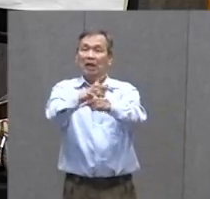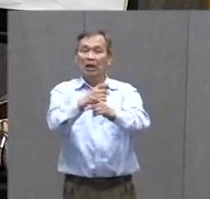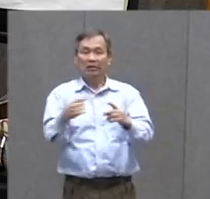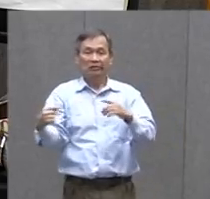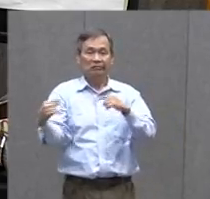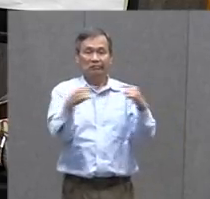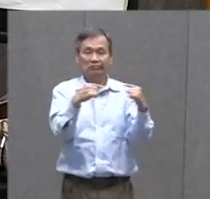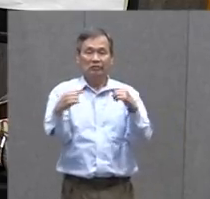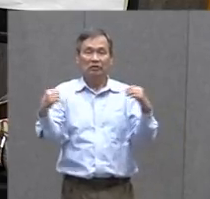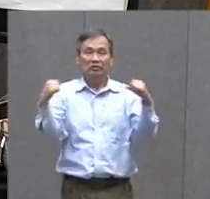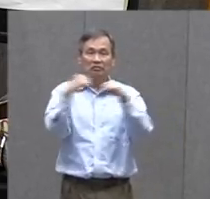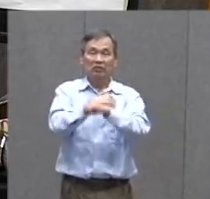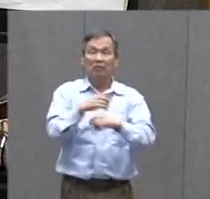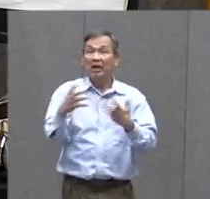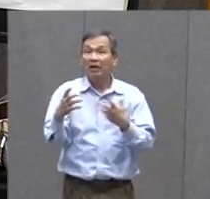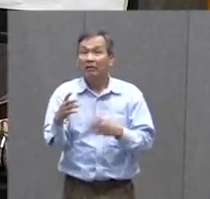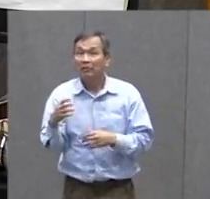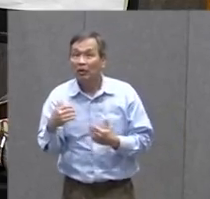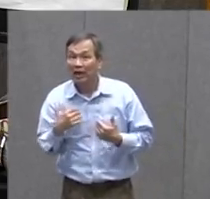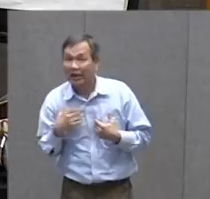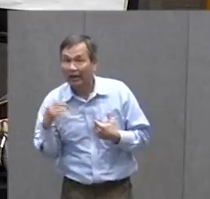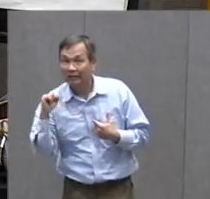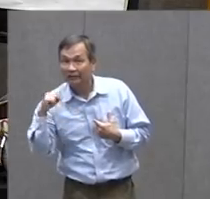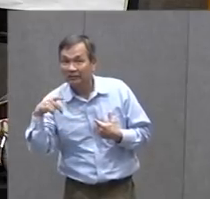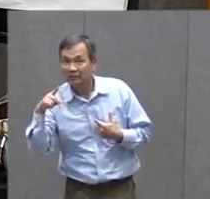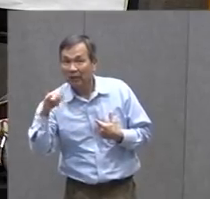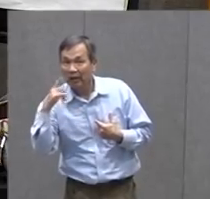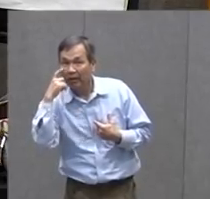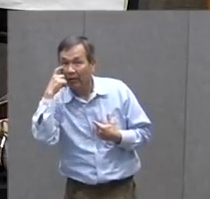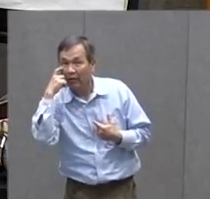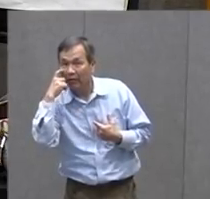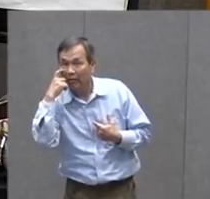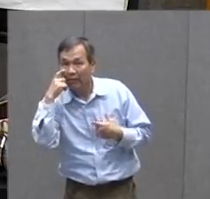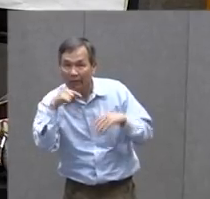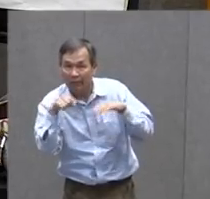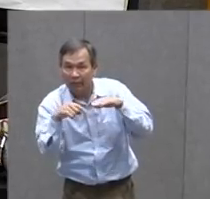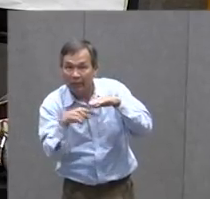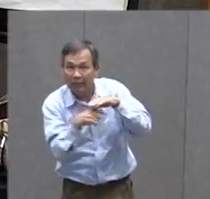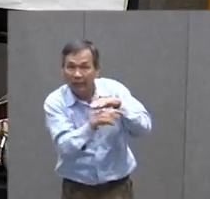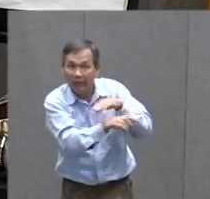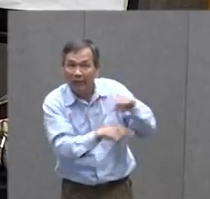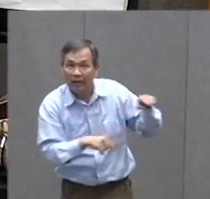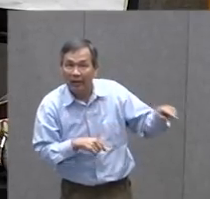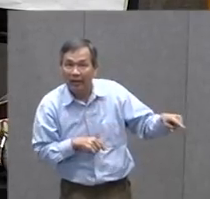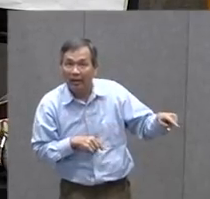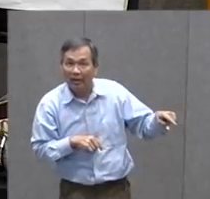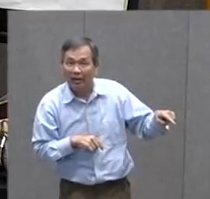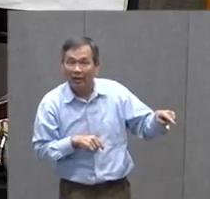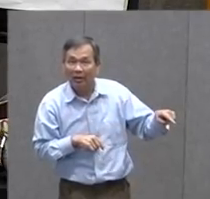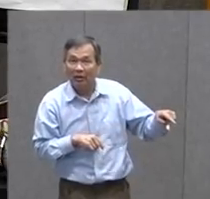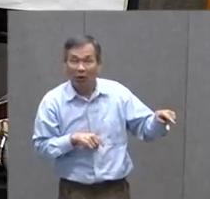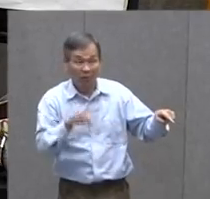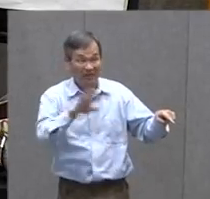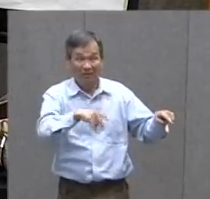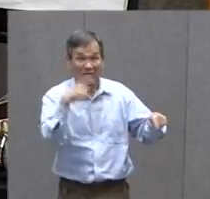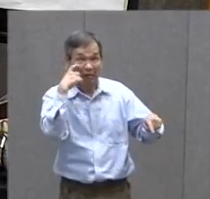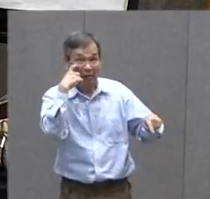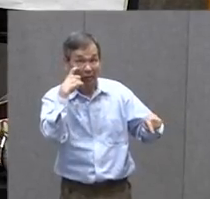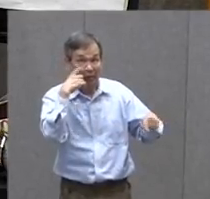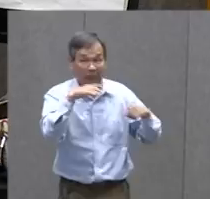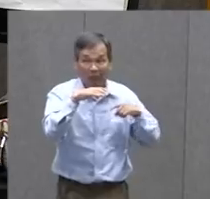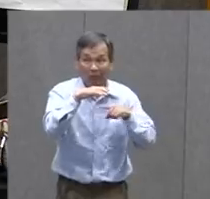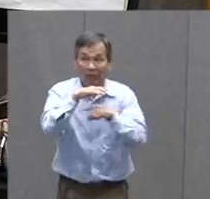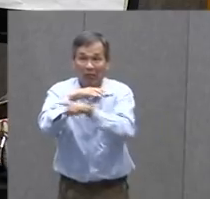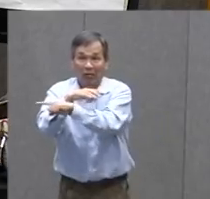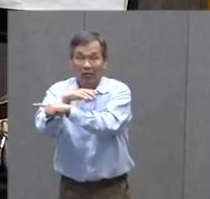They Have A Spy That Has Been Infiltrating The Death Star So We Could Say There's A